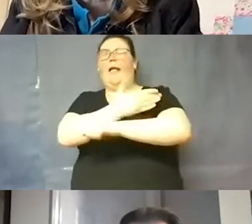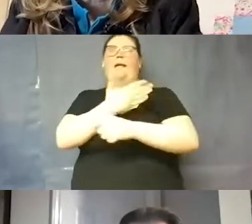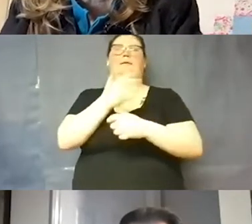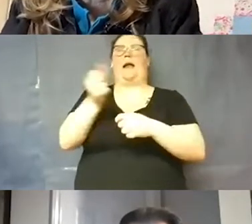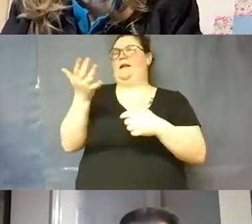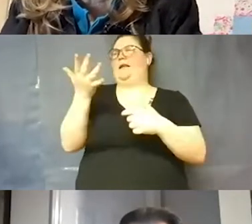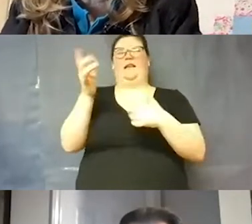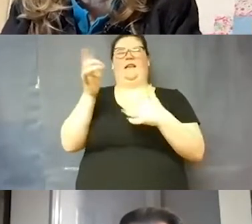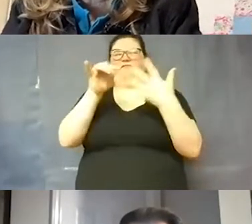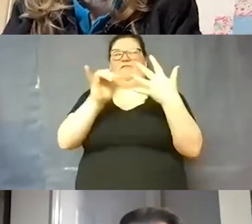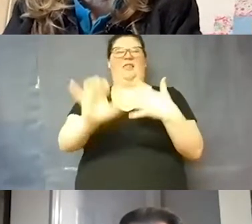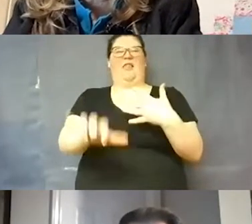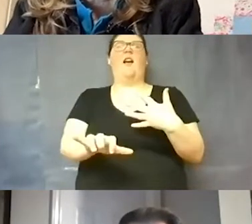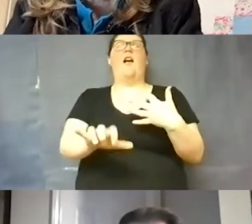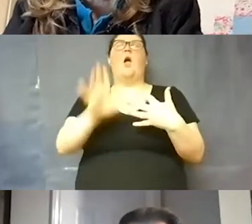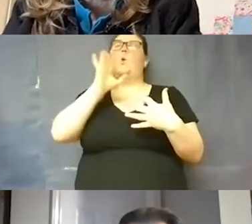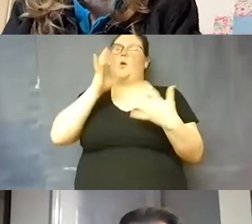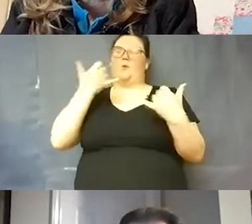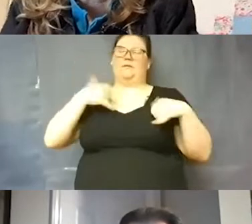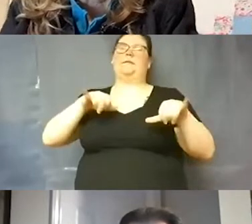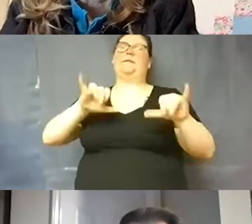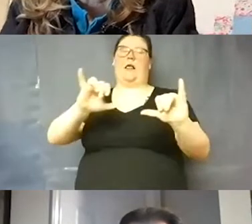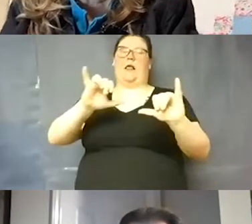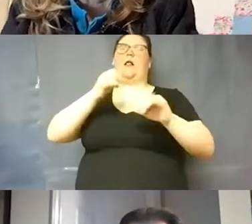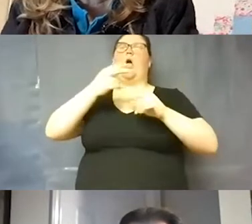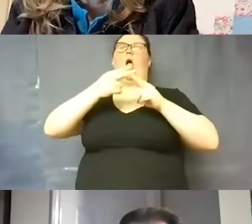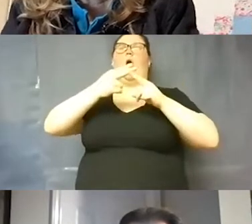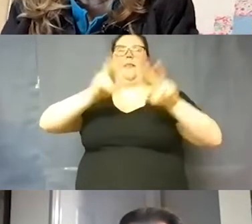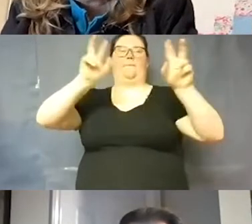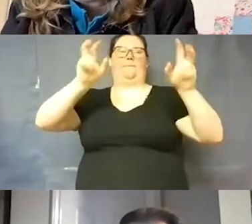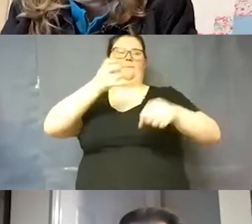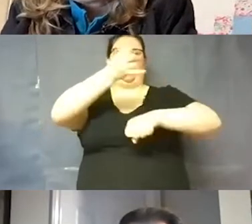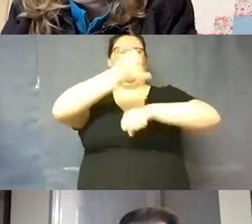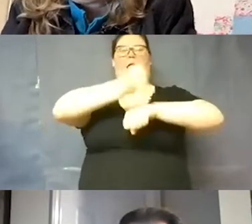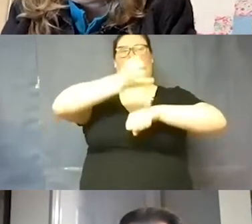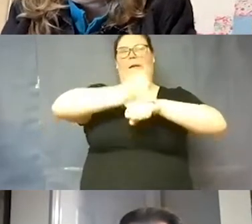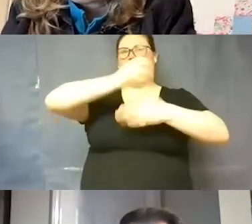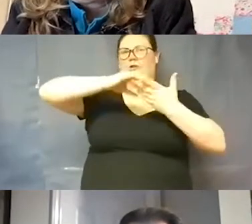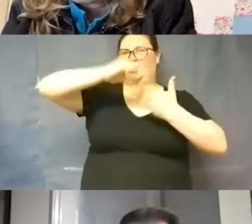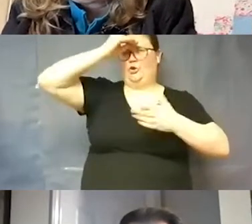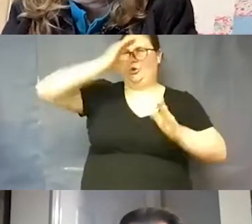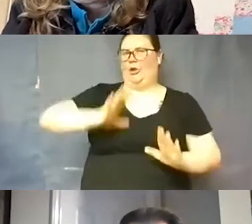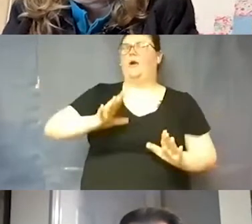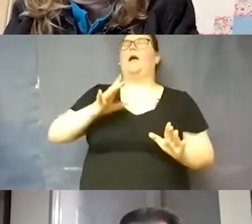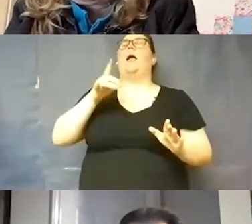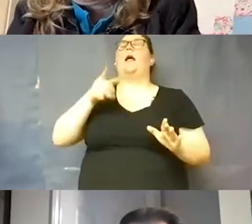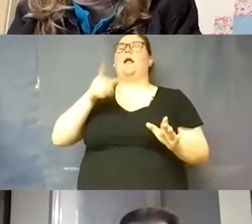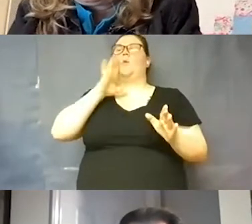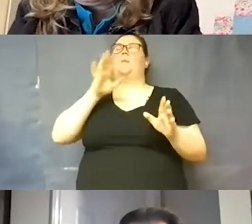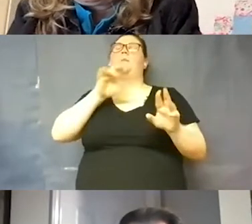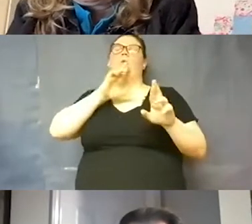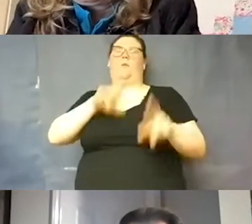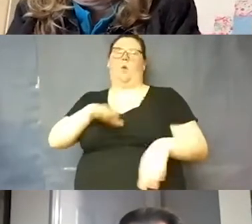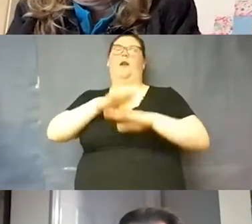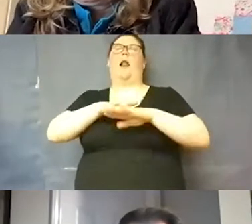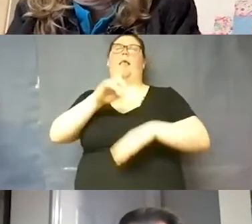that then yes we would still consider them an on-campus learner and therefore they would be reported on the dashboard.